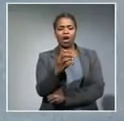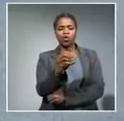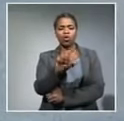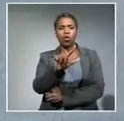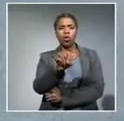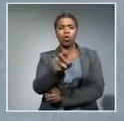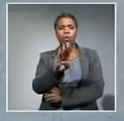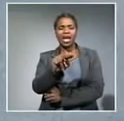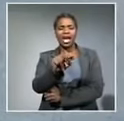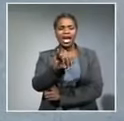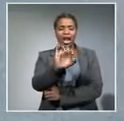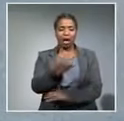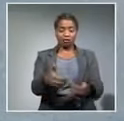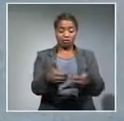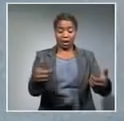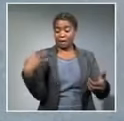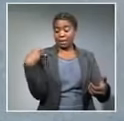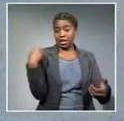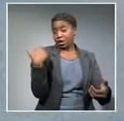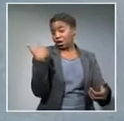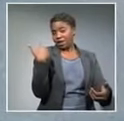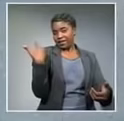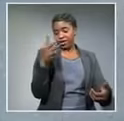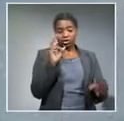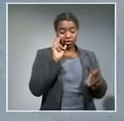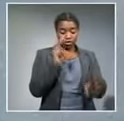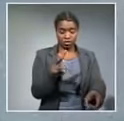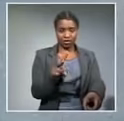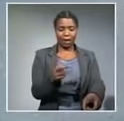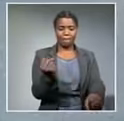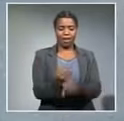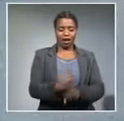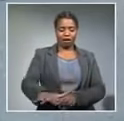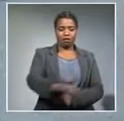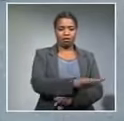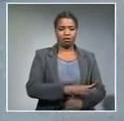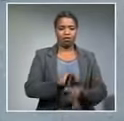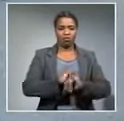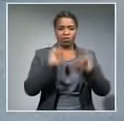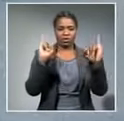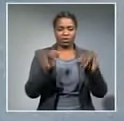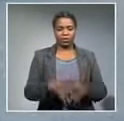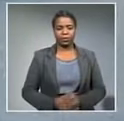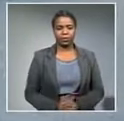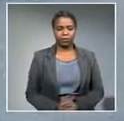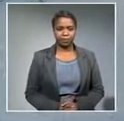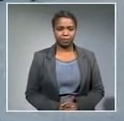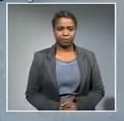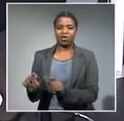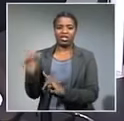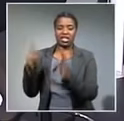mining is tearing the community apart and a visit this past weekend from the mineral resources minister doesn't seem to help to tour